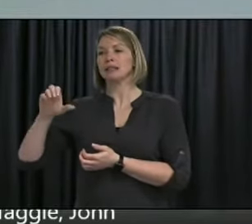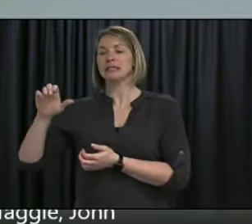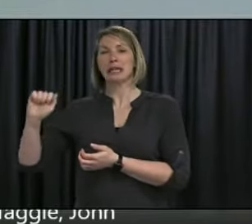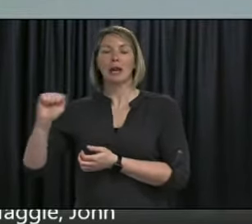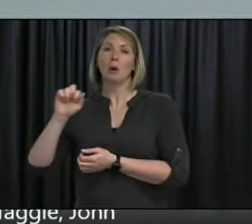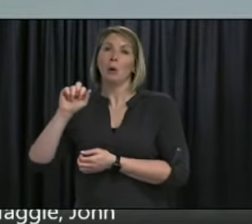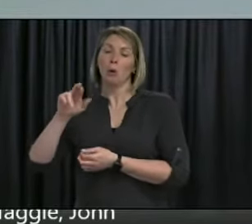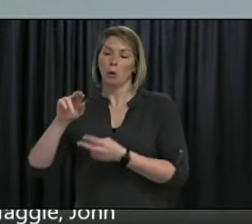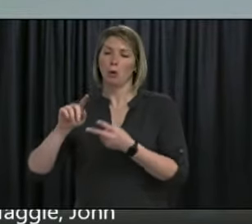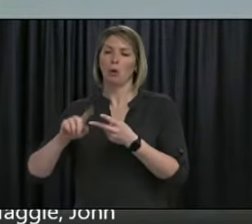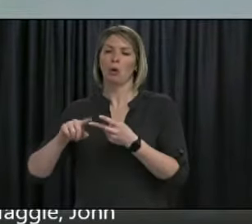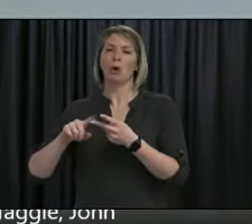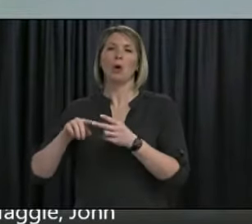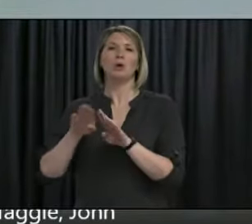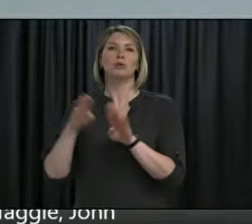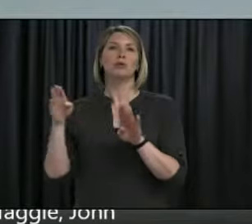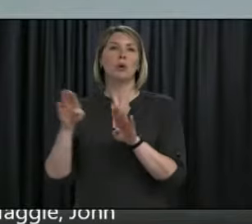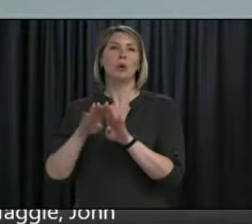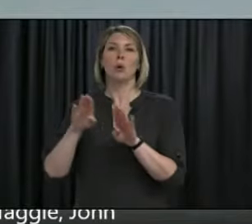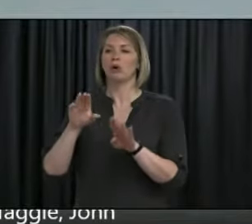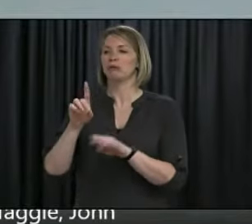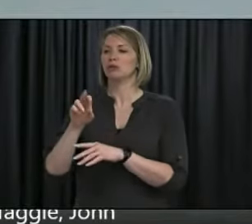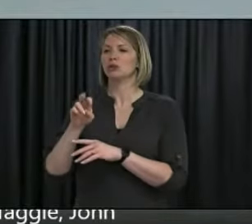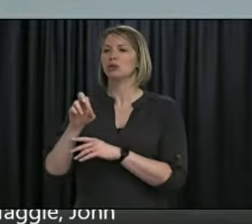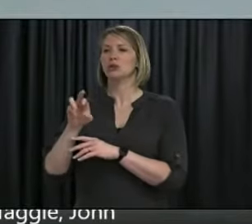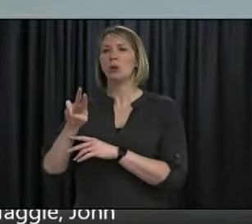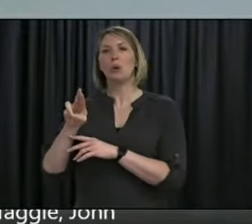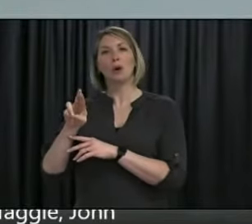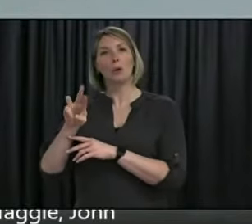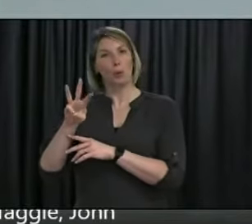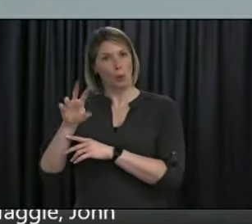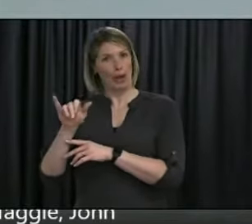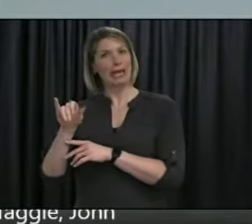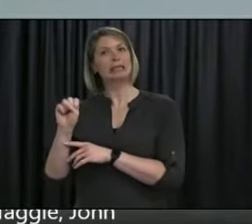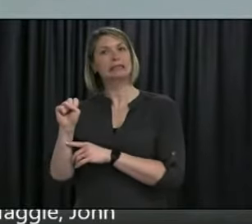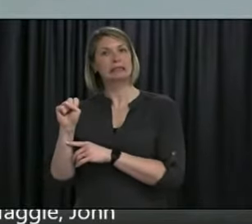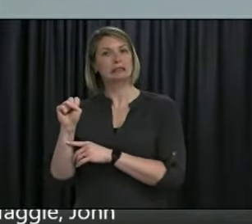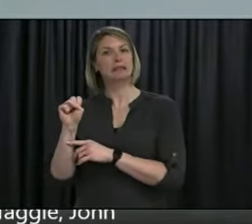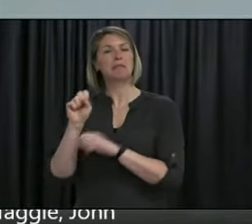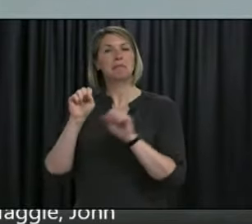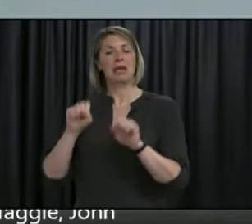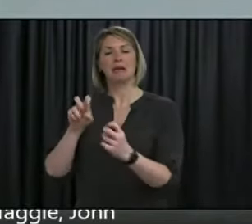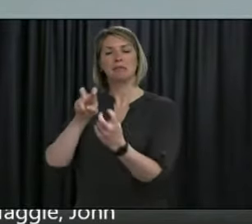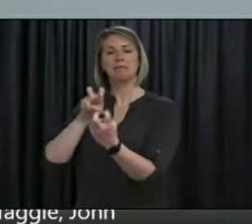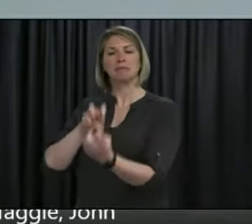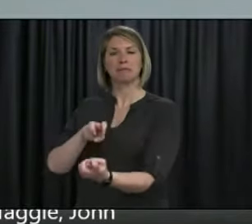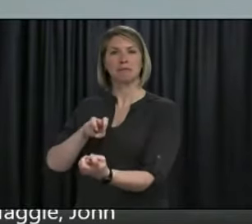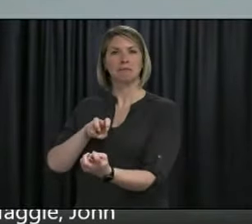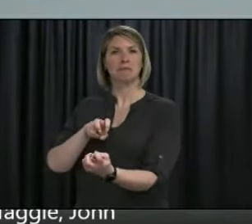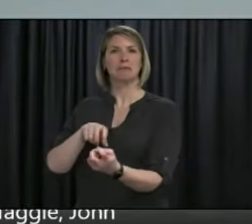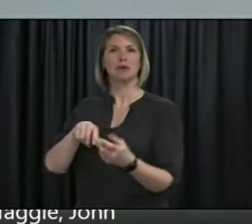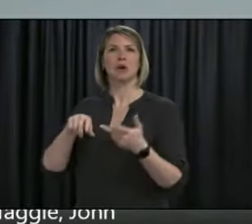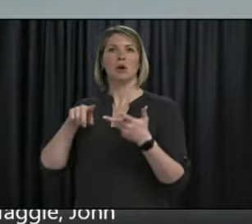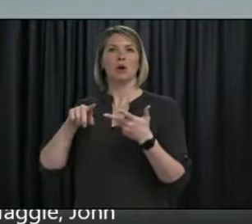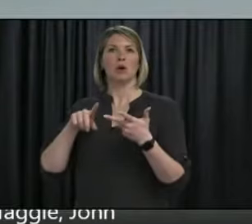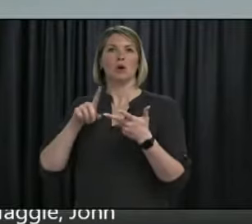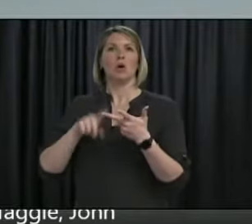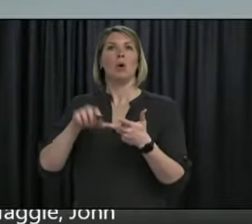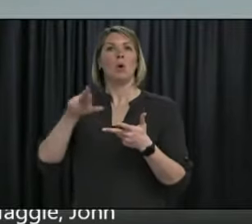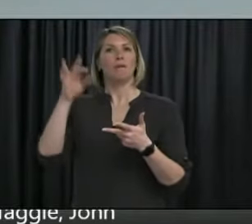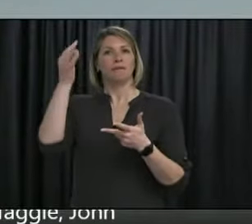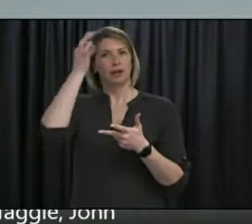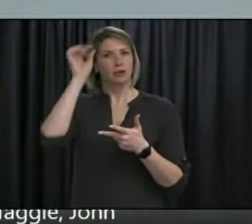something in person. There is also our federal counterpart at wellness together or one word.ca, which